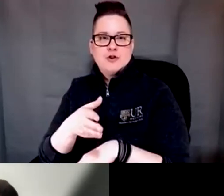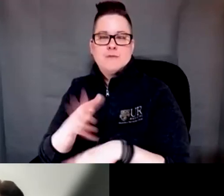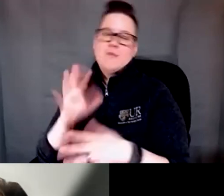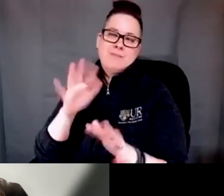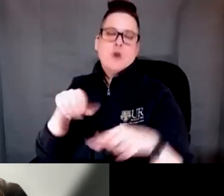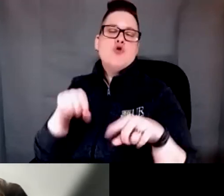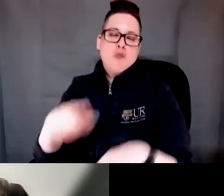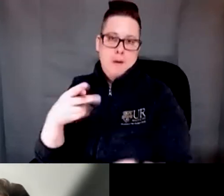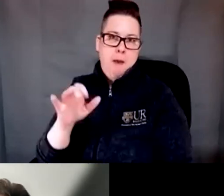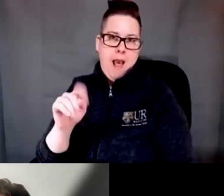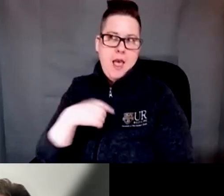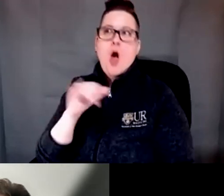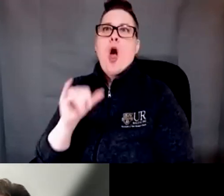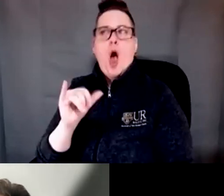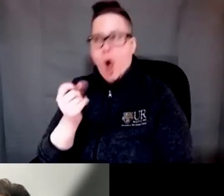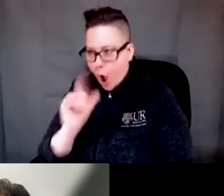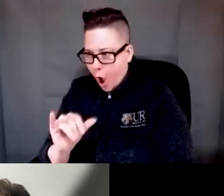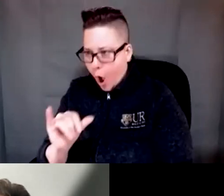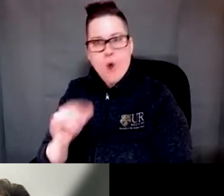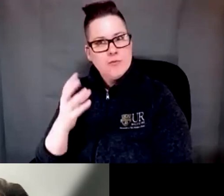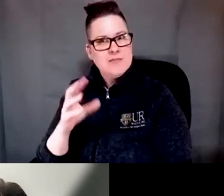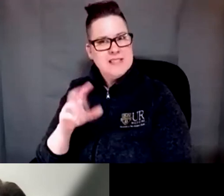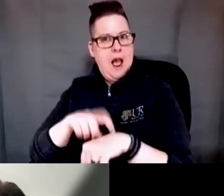so as part of the